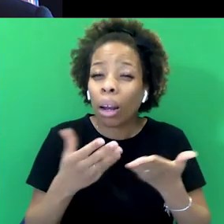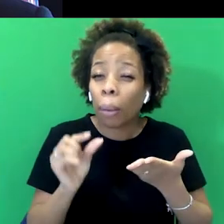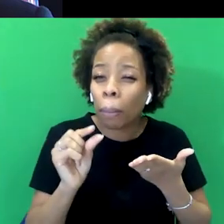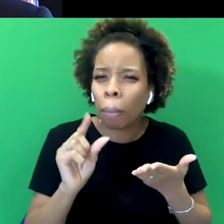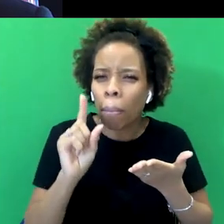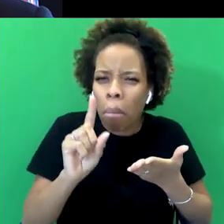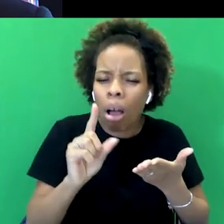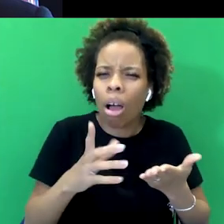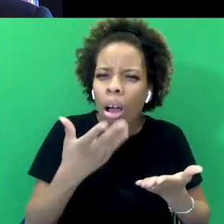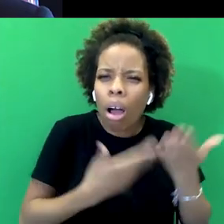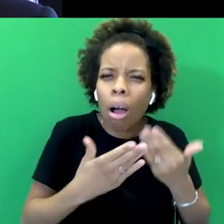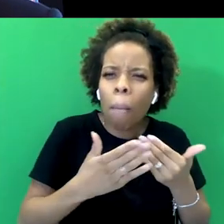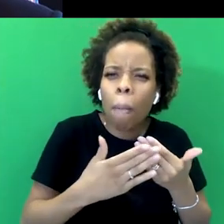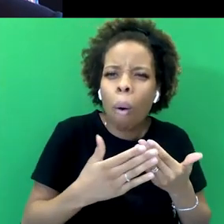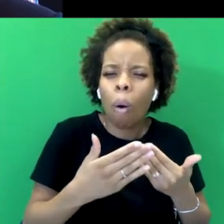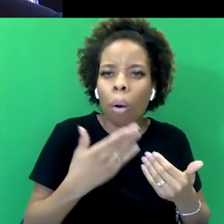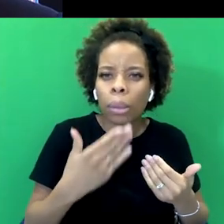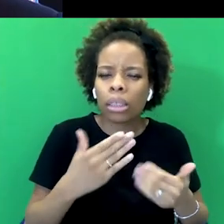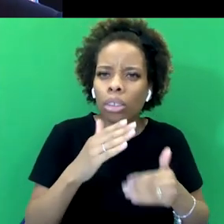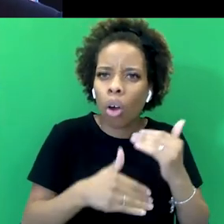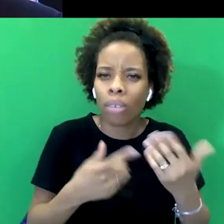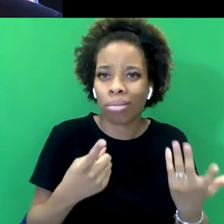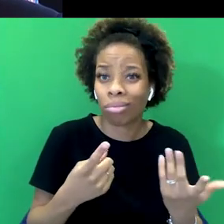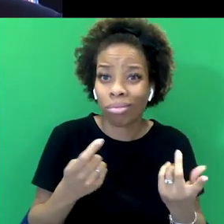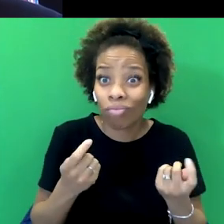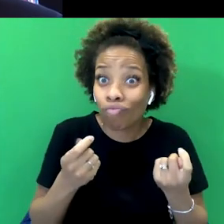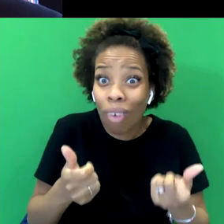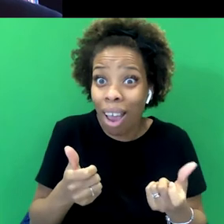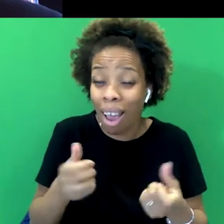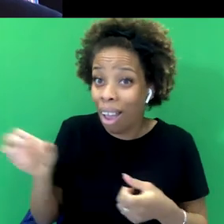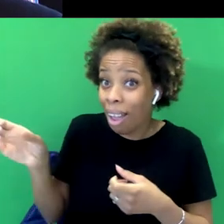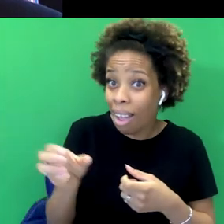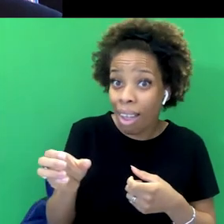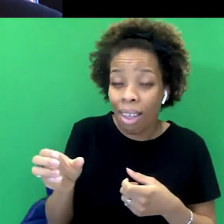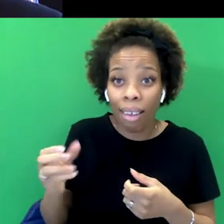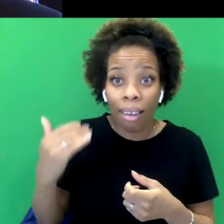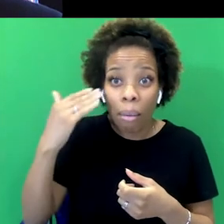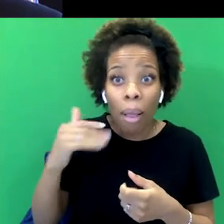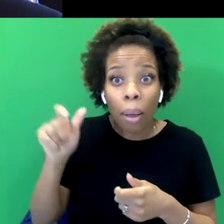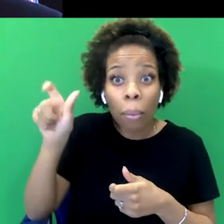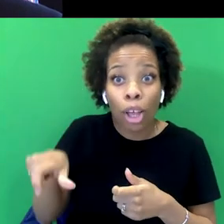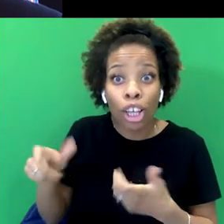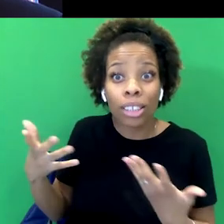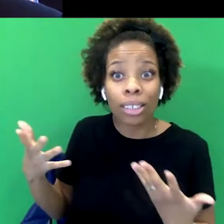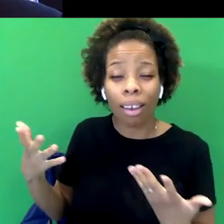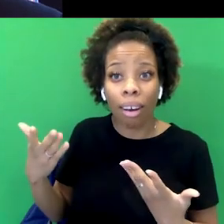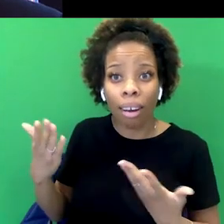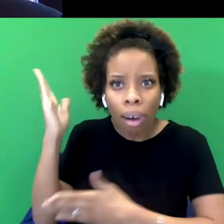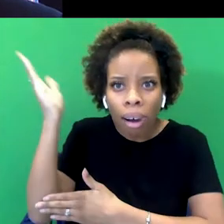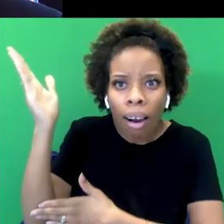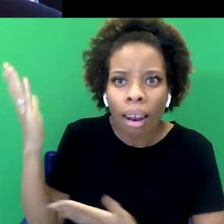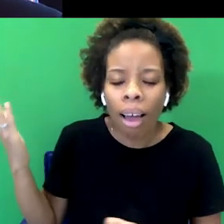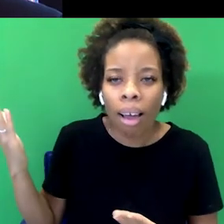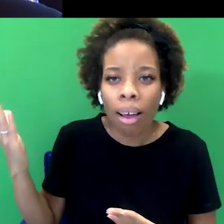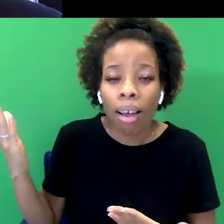Like, I think abuse is usually, like in my experience, the more abuse you get, the more likely it is